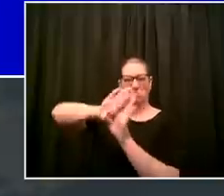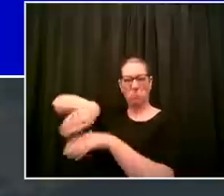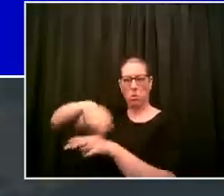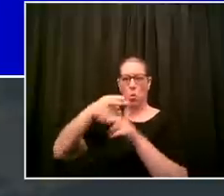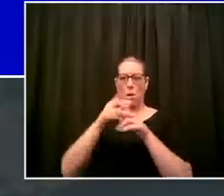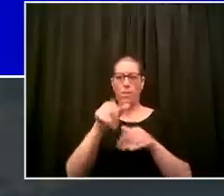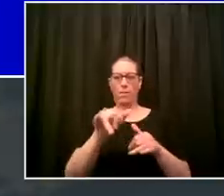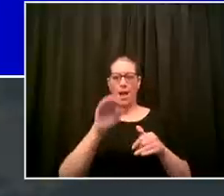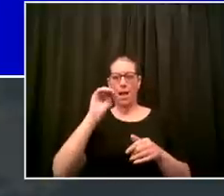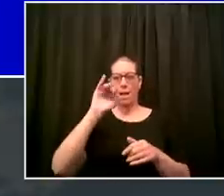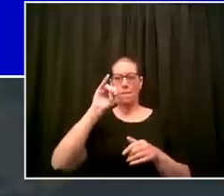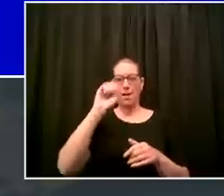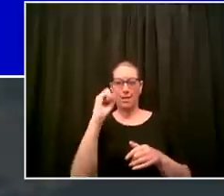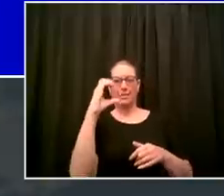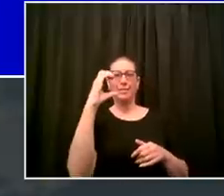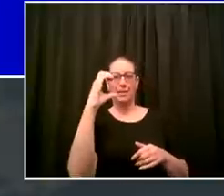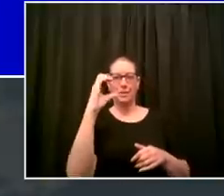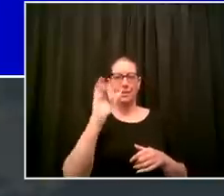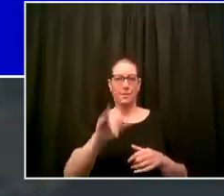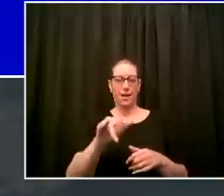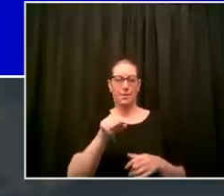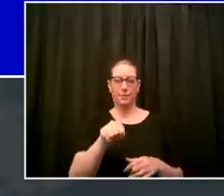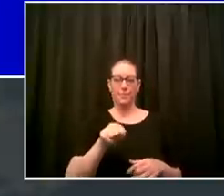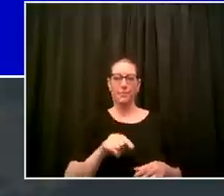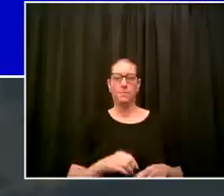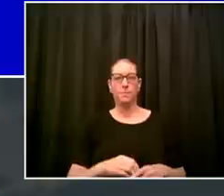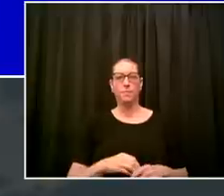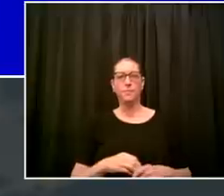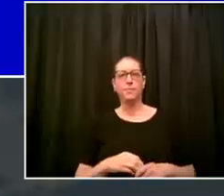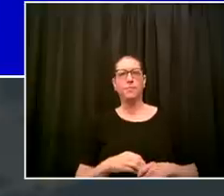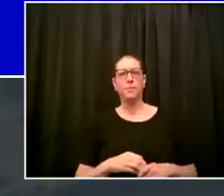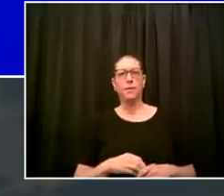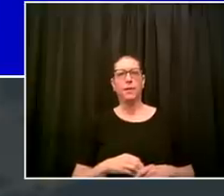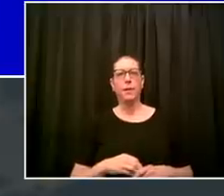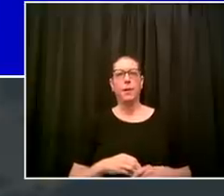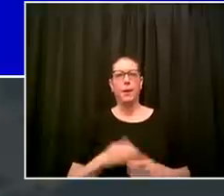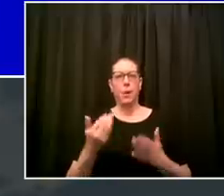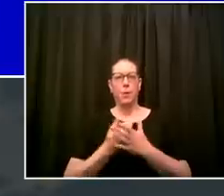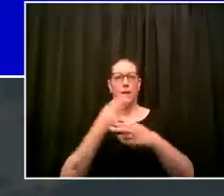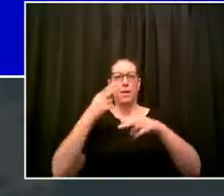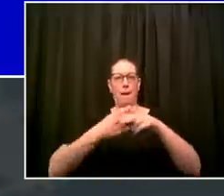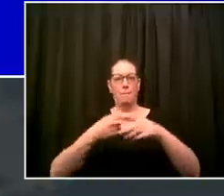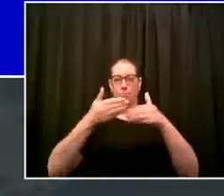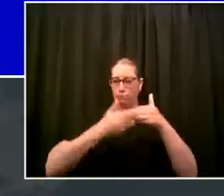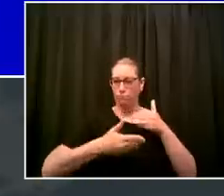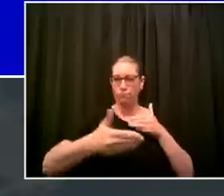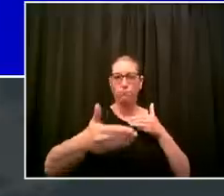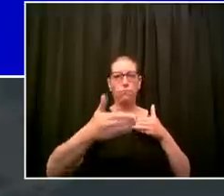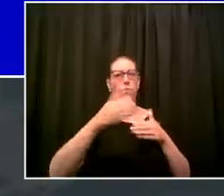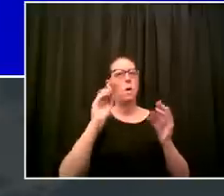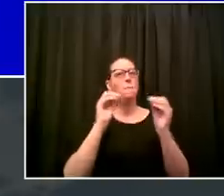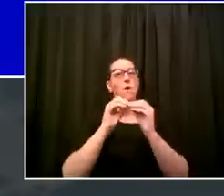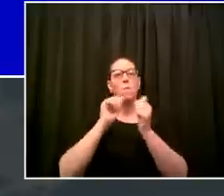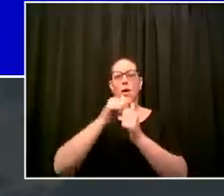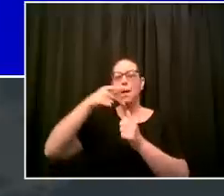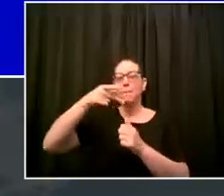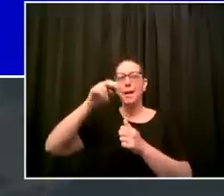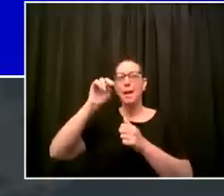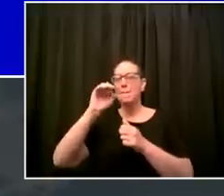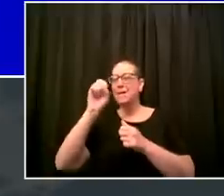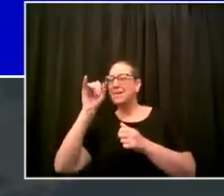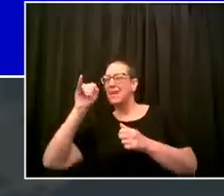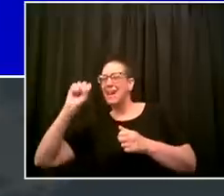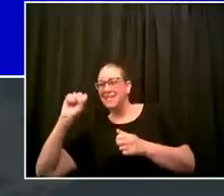so this is important we've assumed it but they have done additional research to 100 confirm it and they've released a standard national